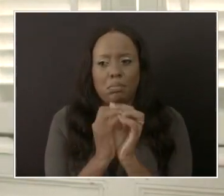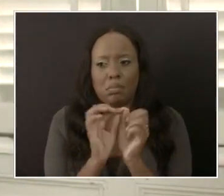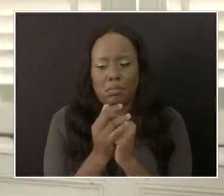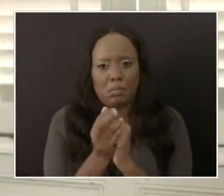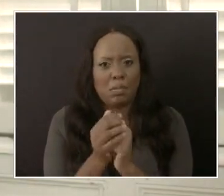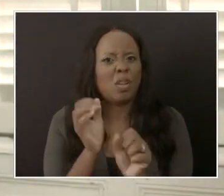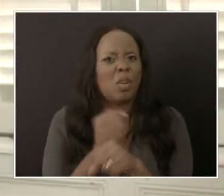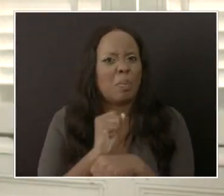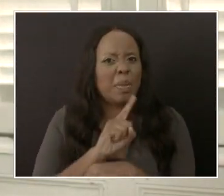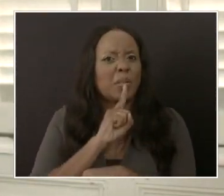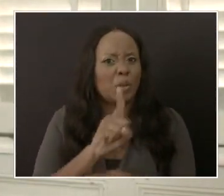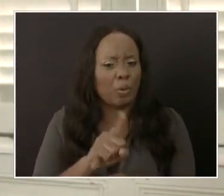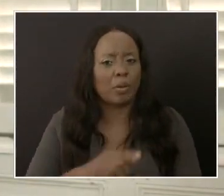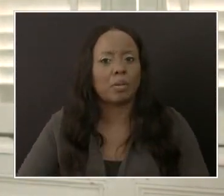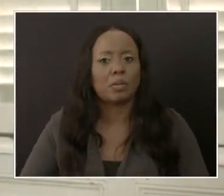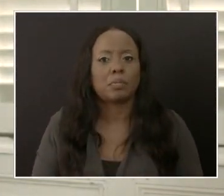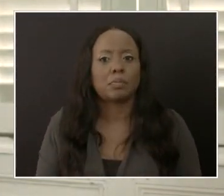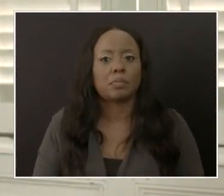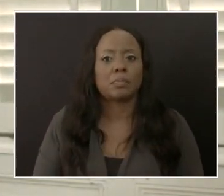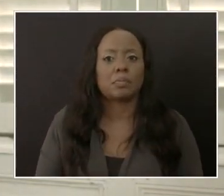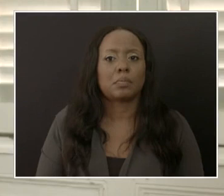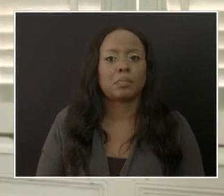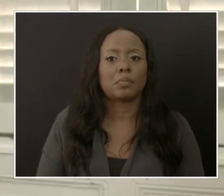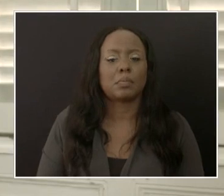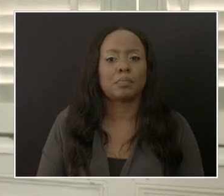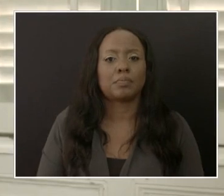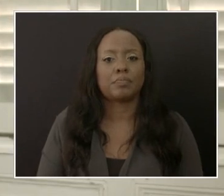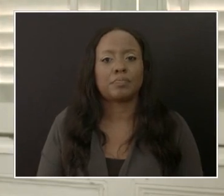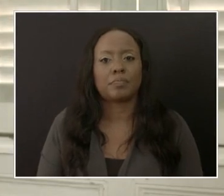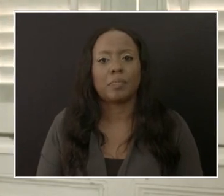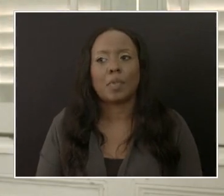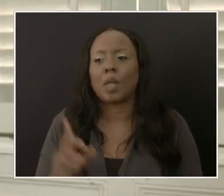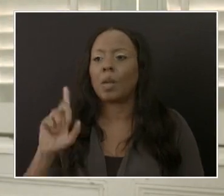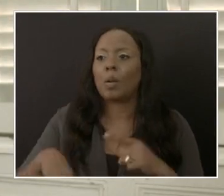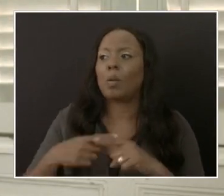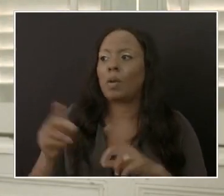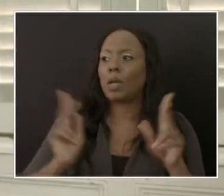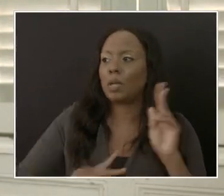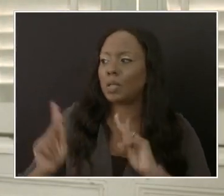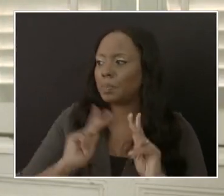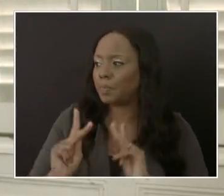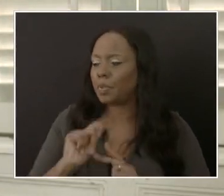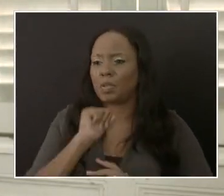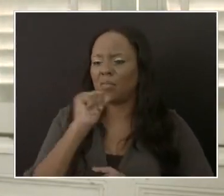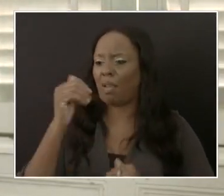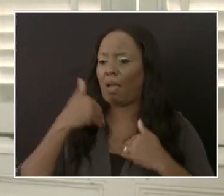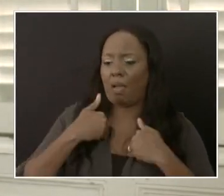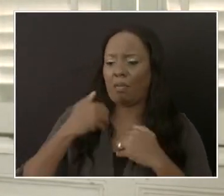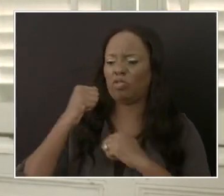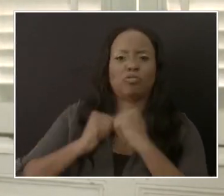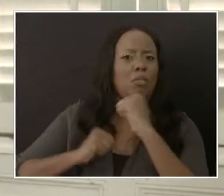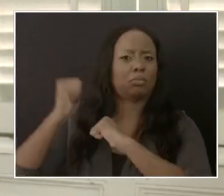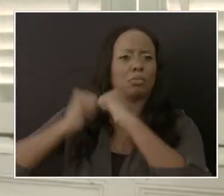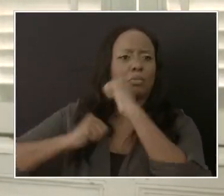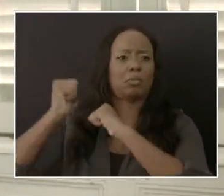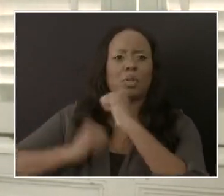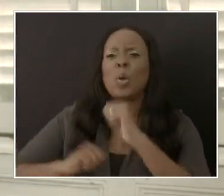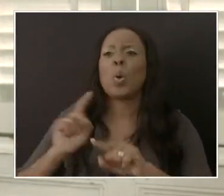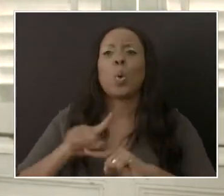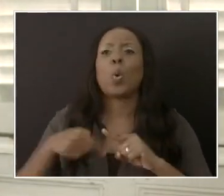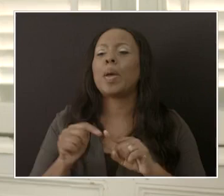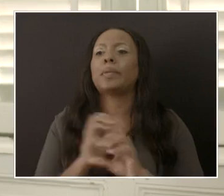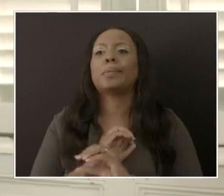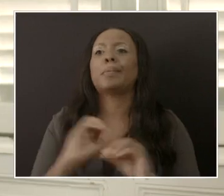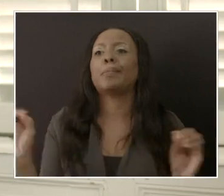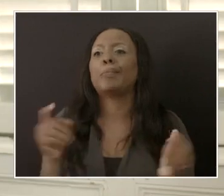The challenge comes when persons move outside of those structured environments and we are seeing that we are seeing